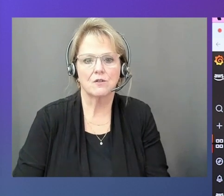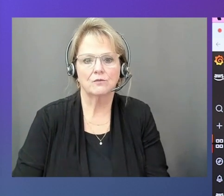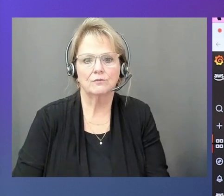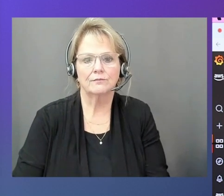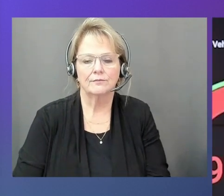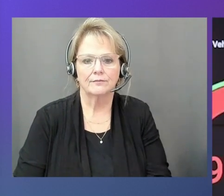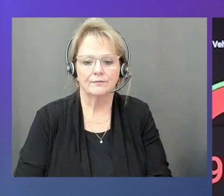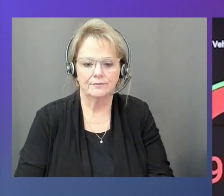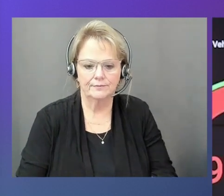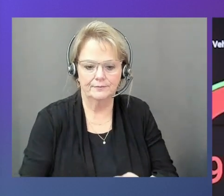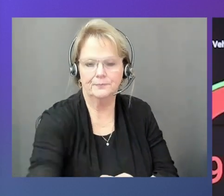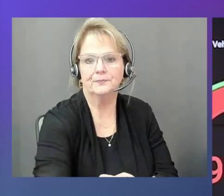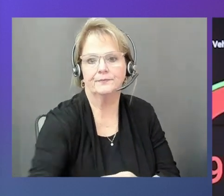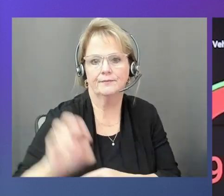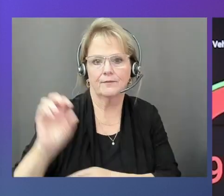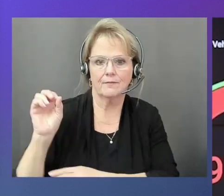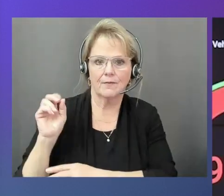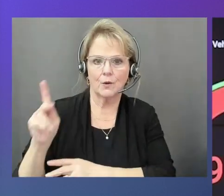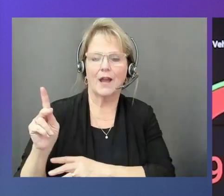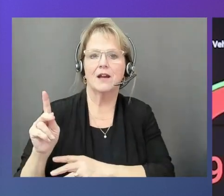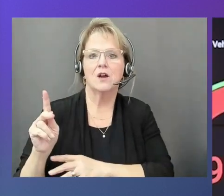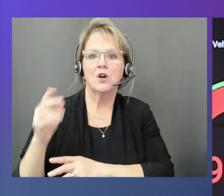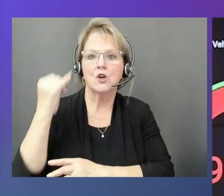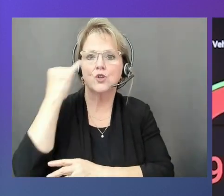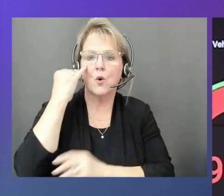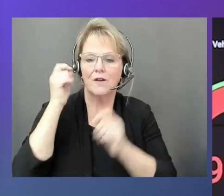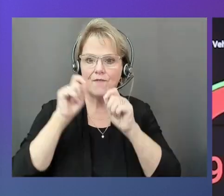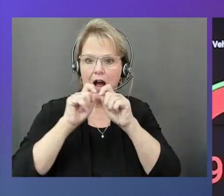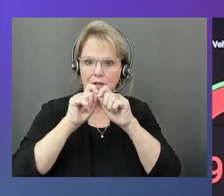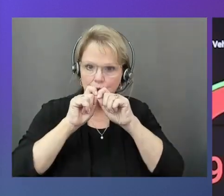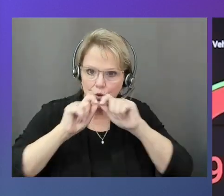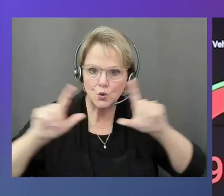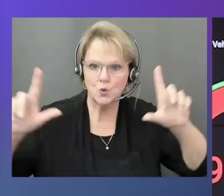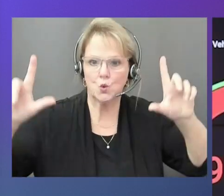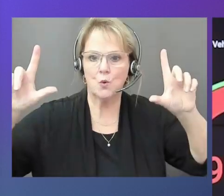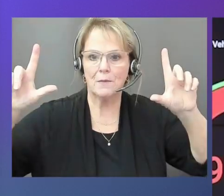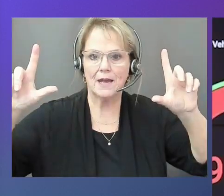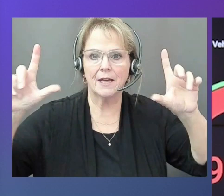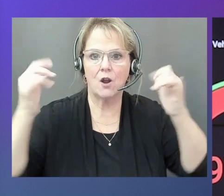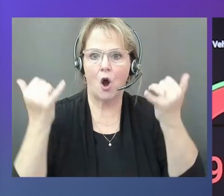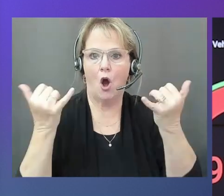Okay. So if I zoom in into this part,